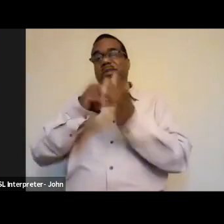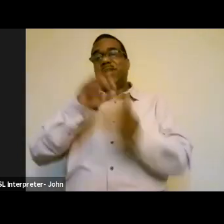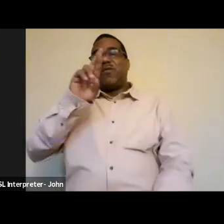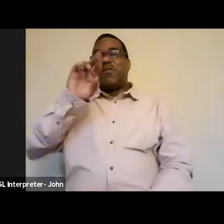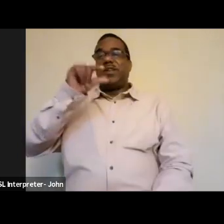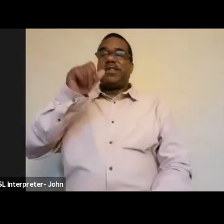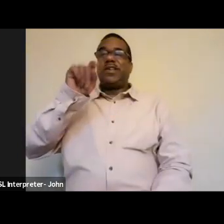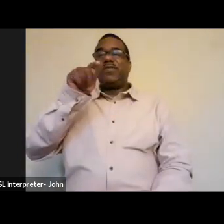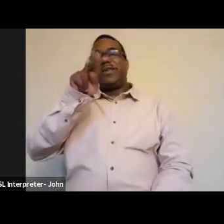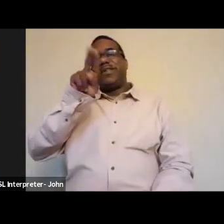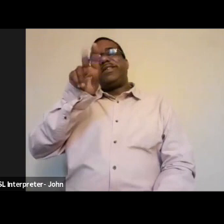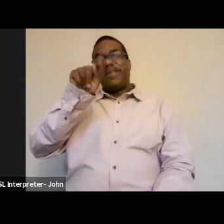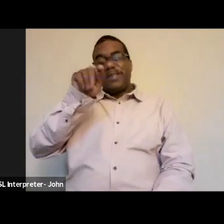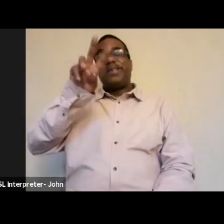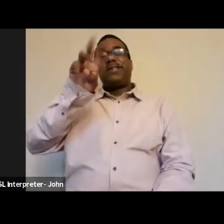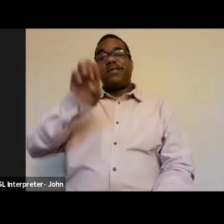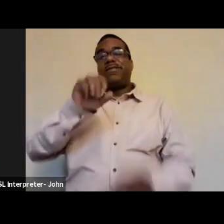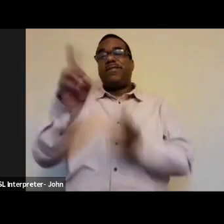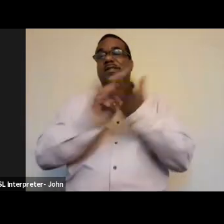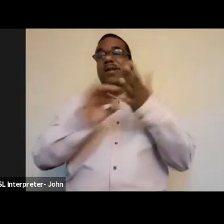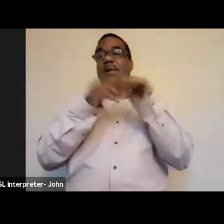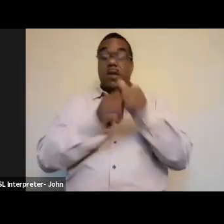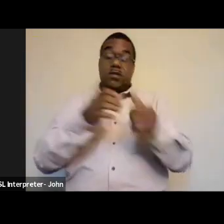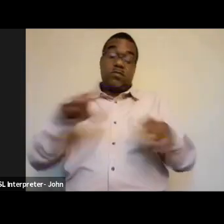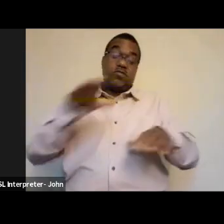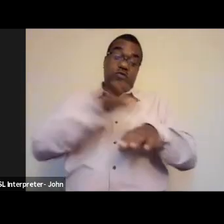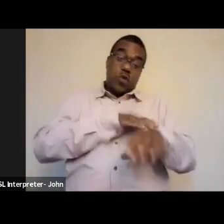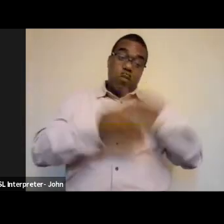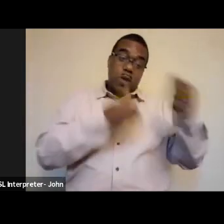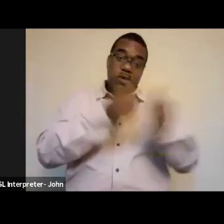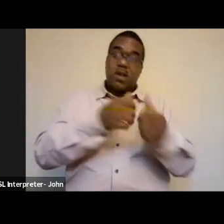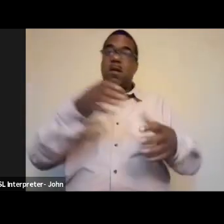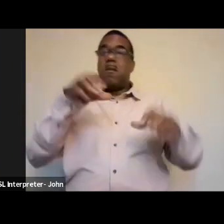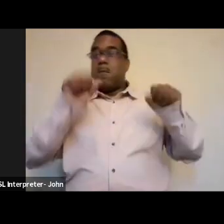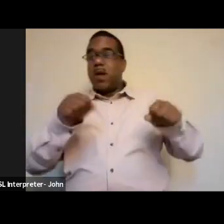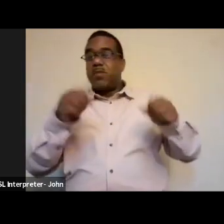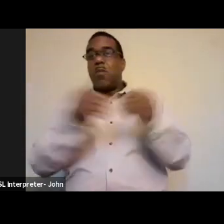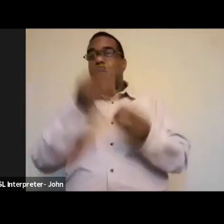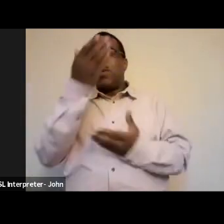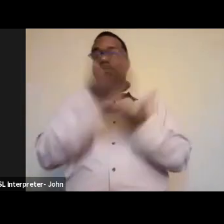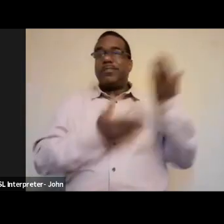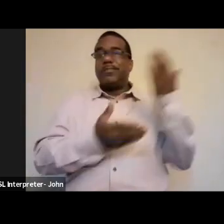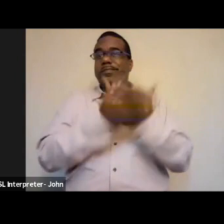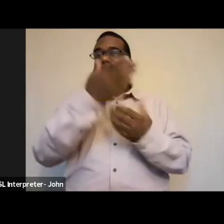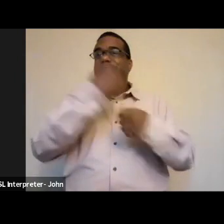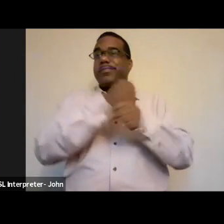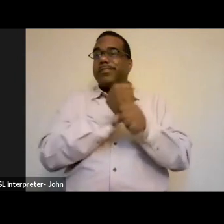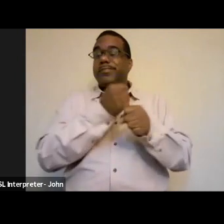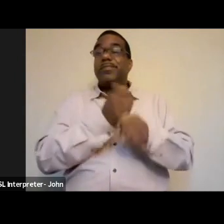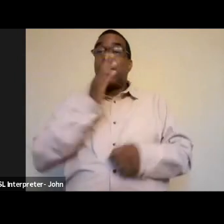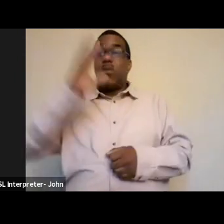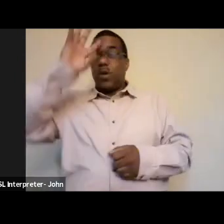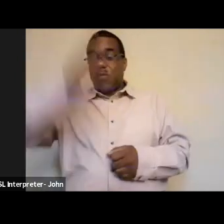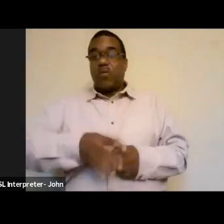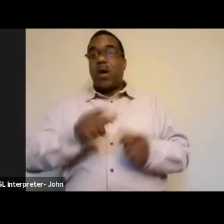slowly, more intentionally, and to the degree possible more handmade, then ultimately is going to create a ripple